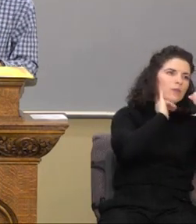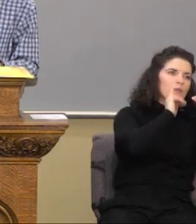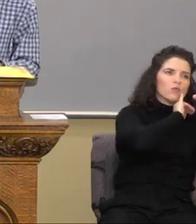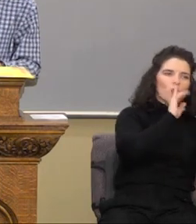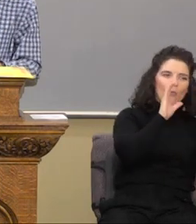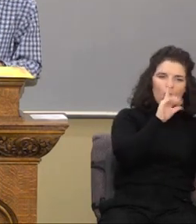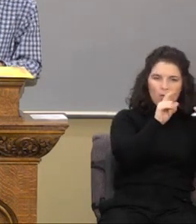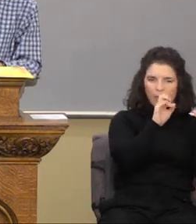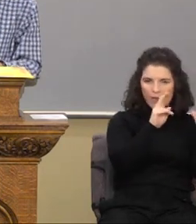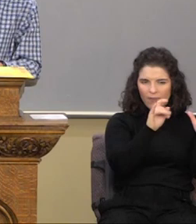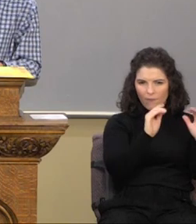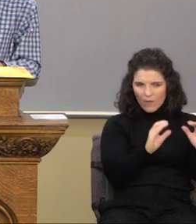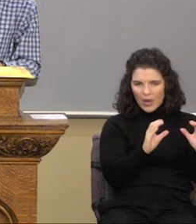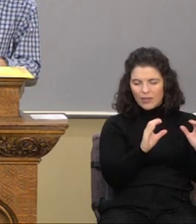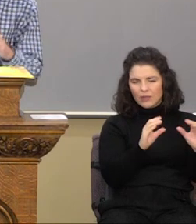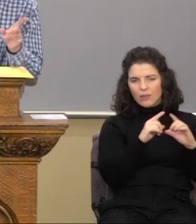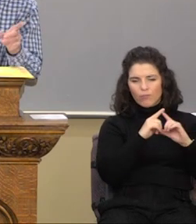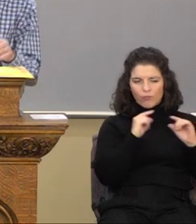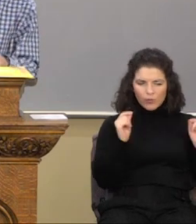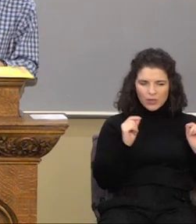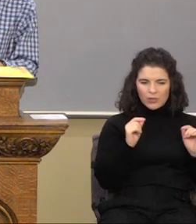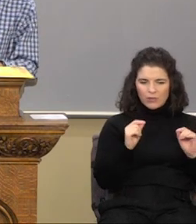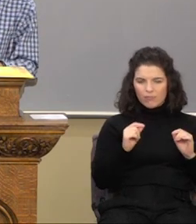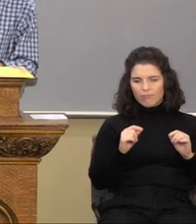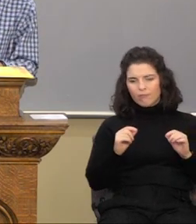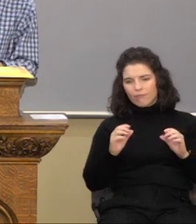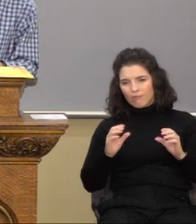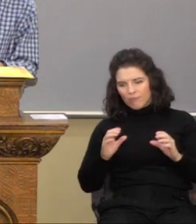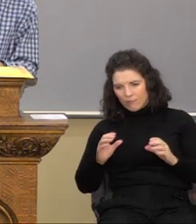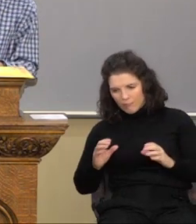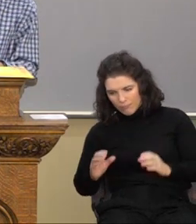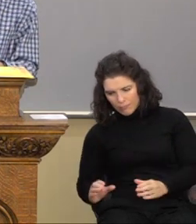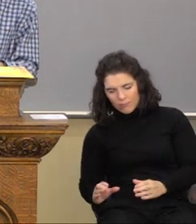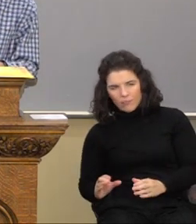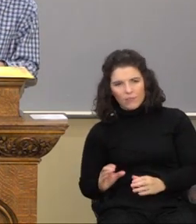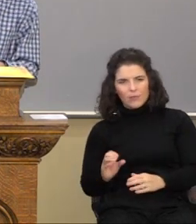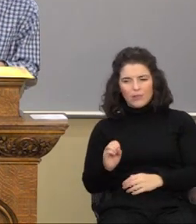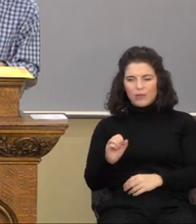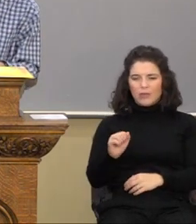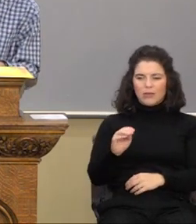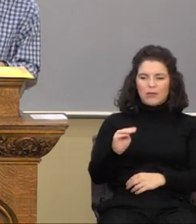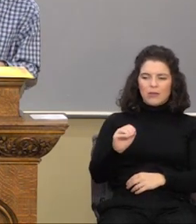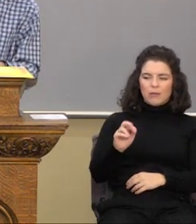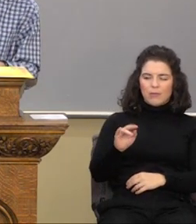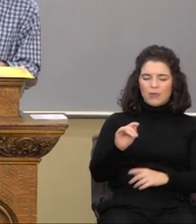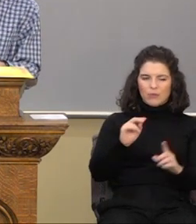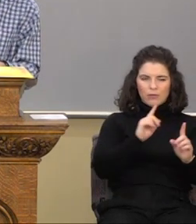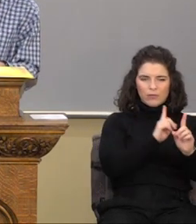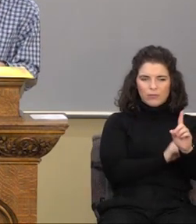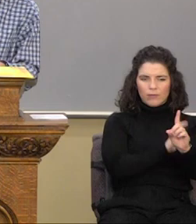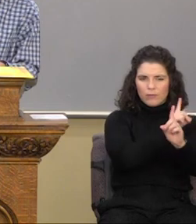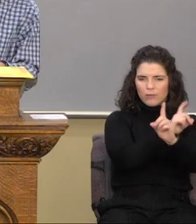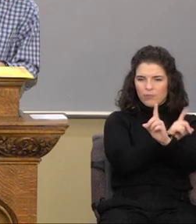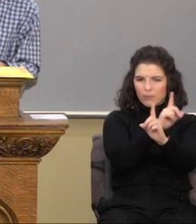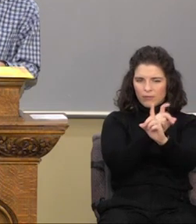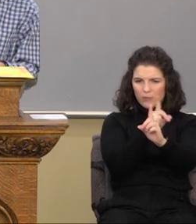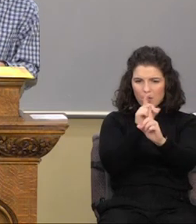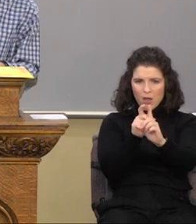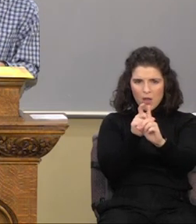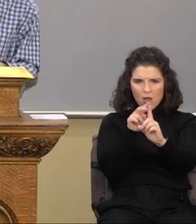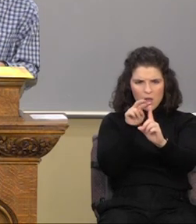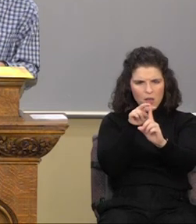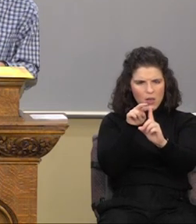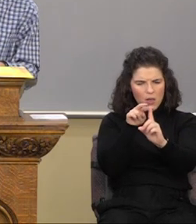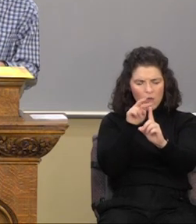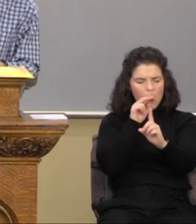Verse 33. But a certain Samaritan, as he journeyed, came where he was and saw him. He had compassion on him and went to him and